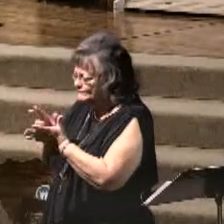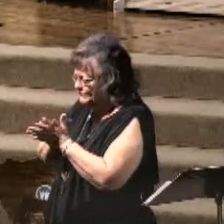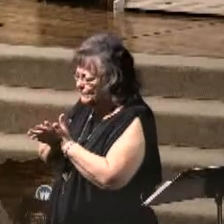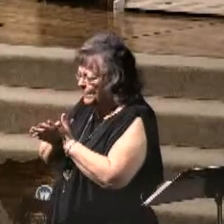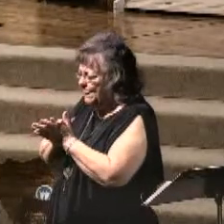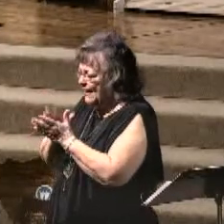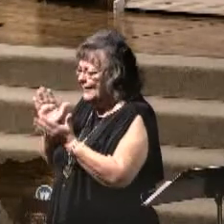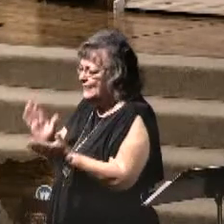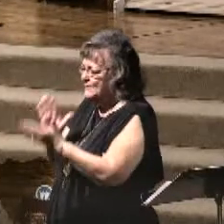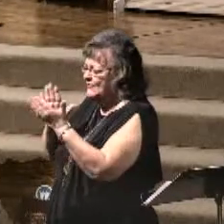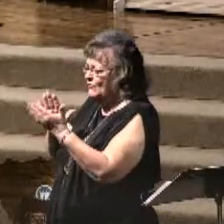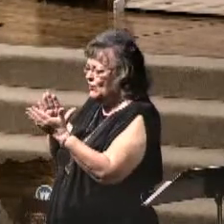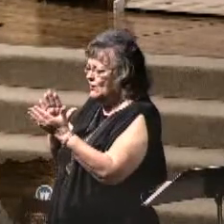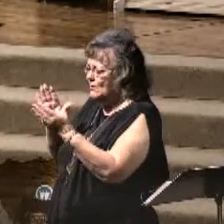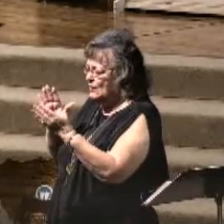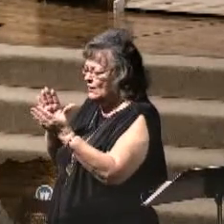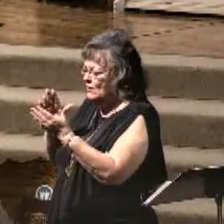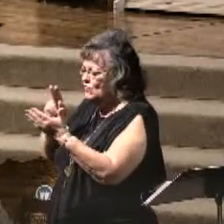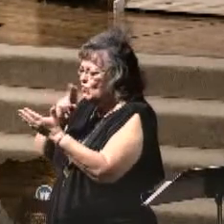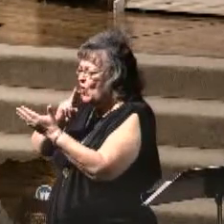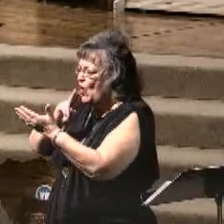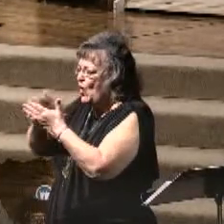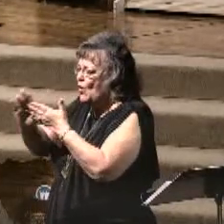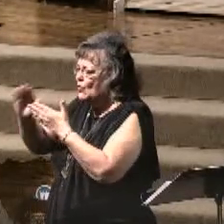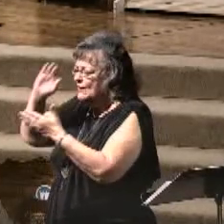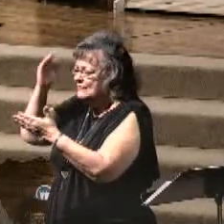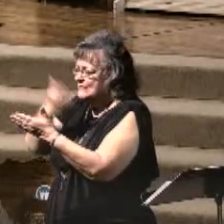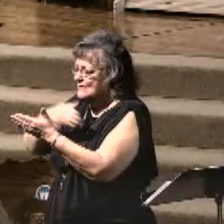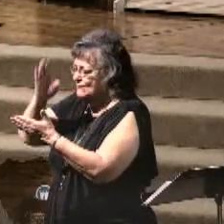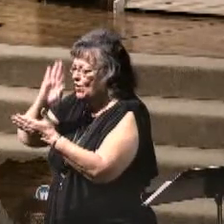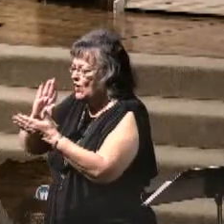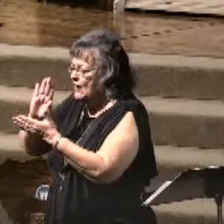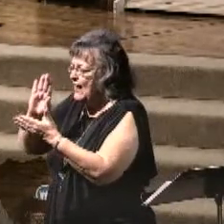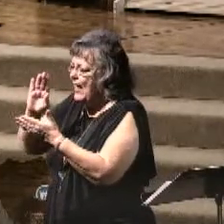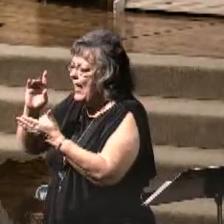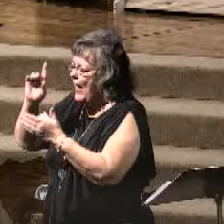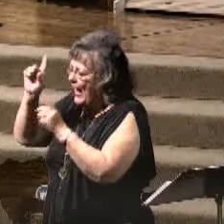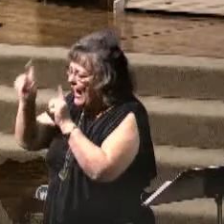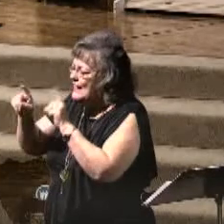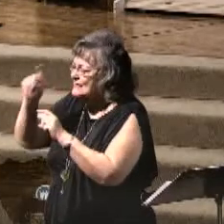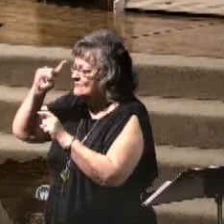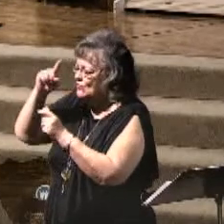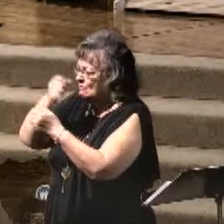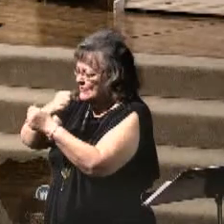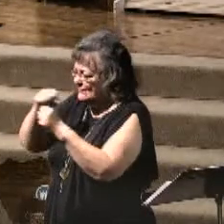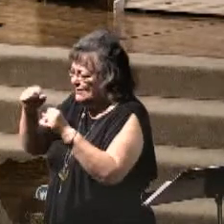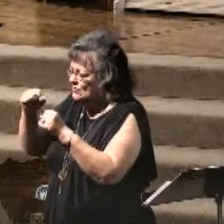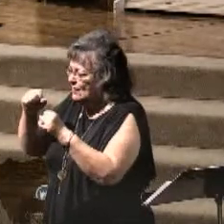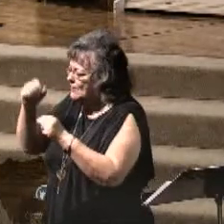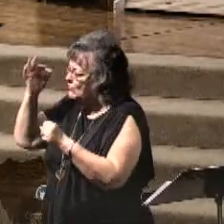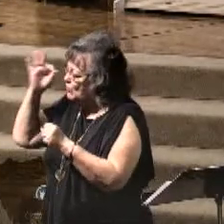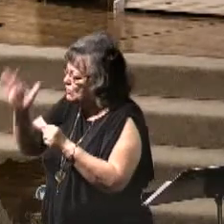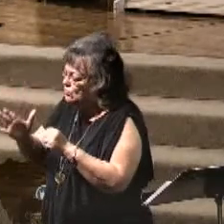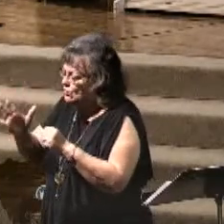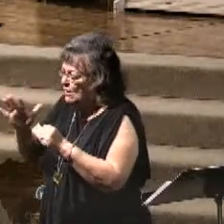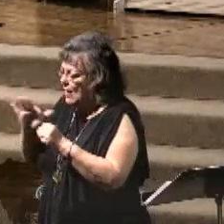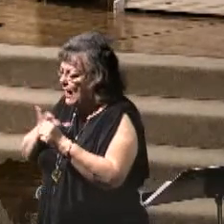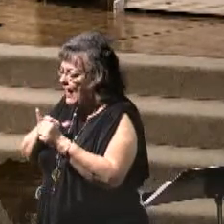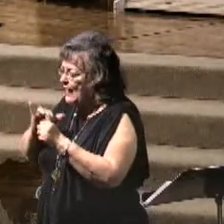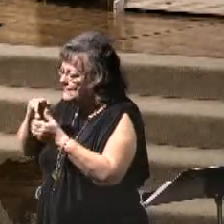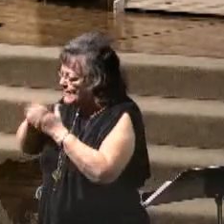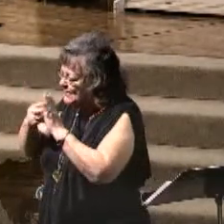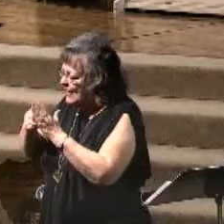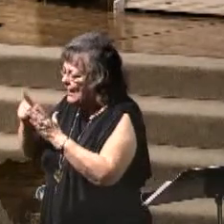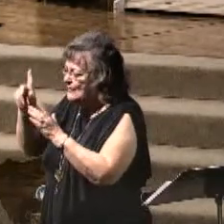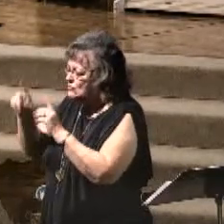holy Son of God and asked for His salvation. Say, preacher, I meant it and asked Jesus to